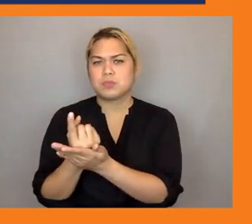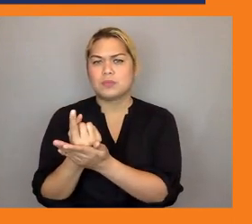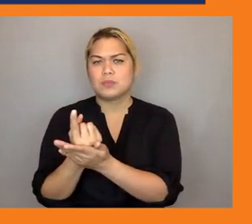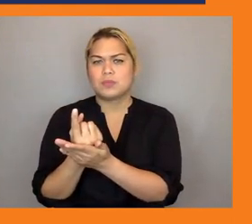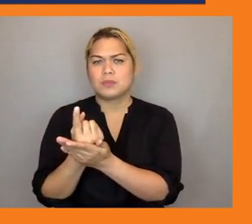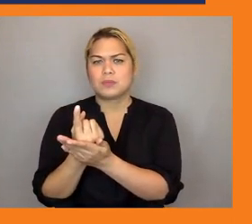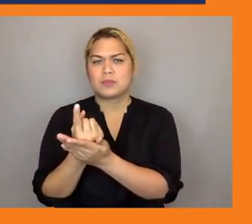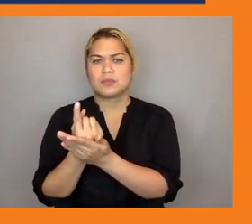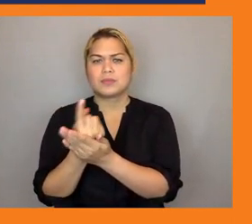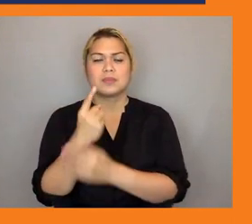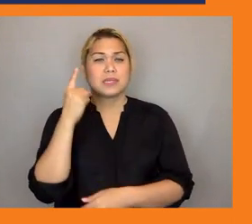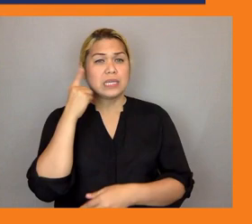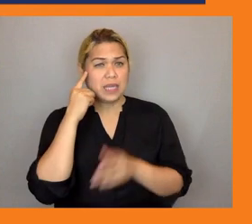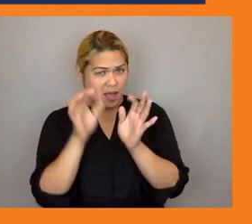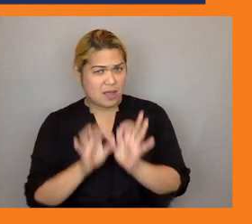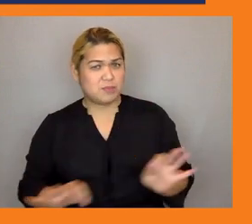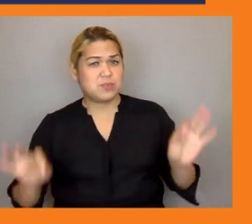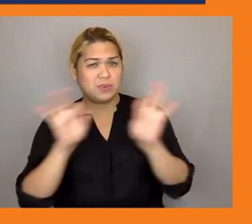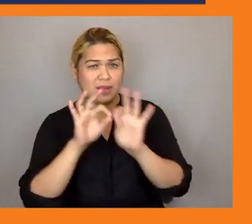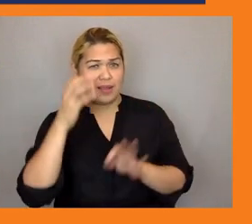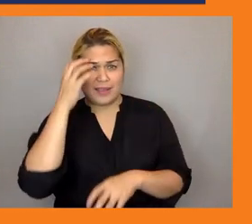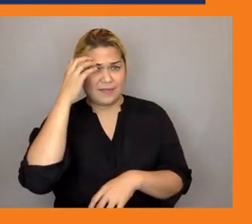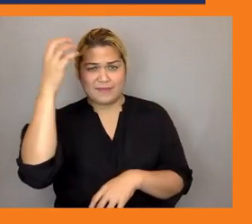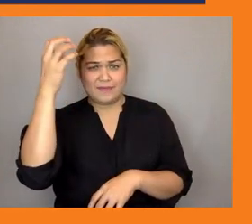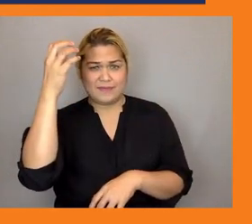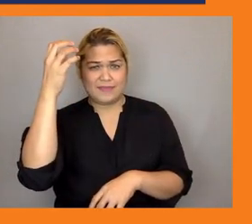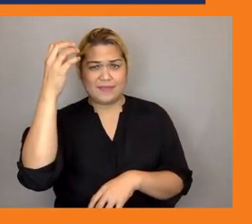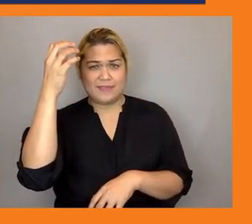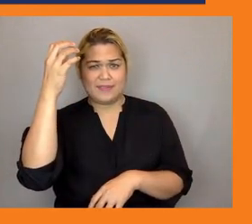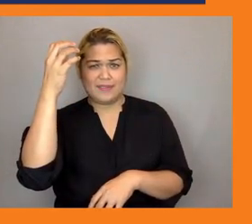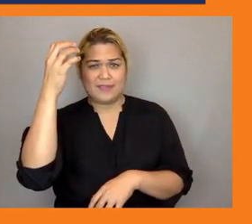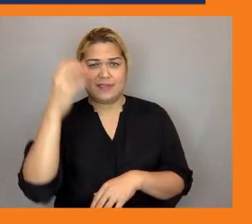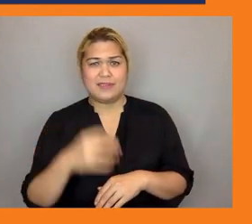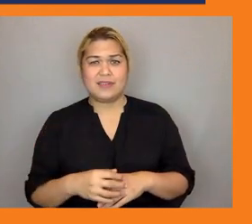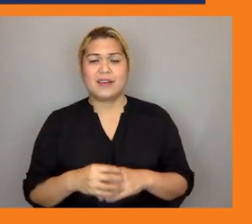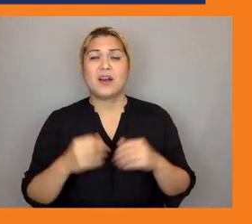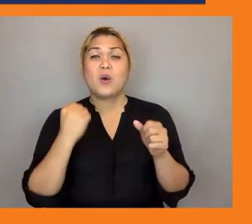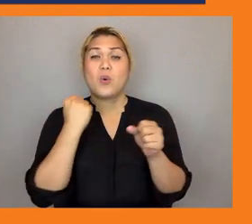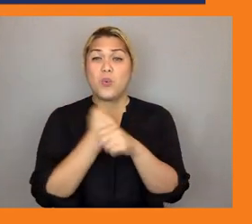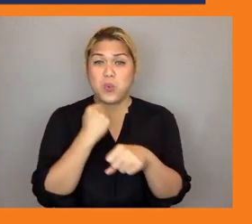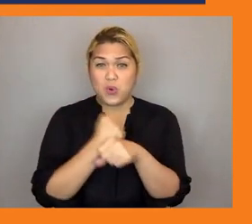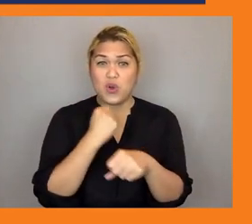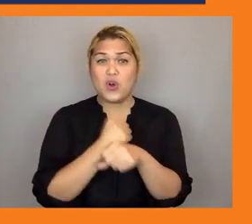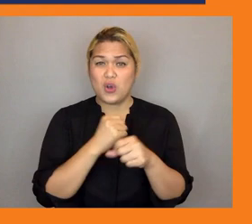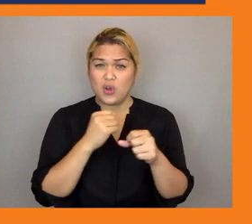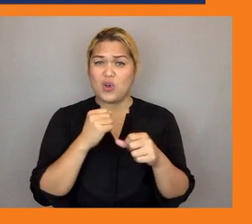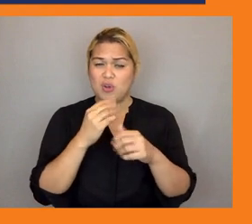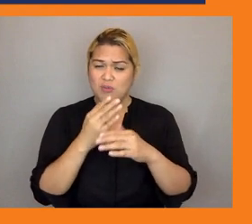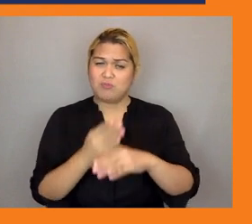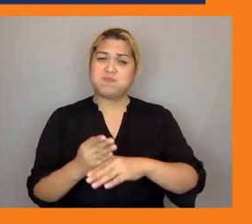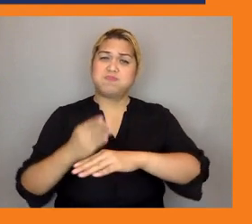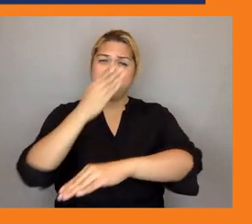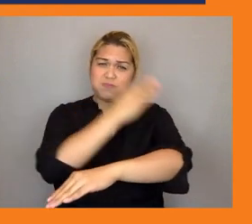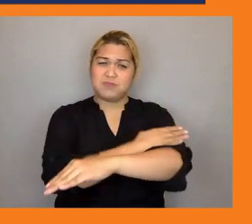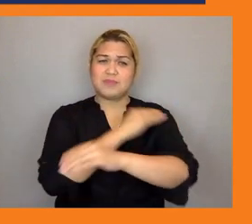governments and other stakeholders in the countries to improve young people's access to productive resources in the first place so that's